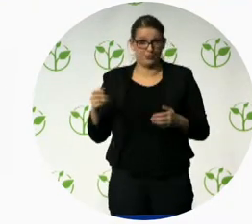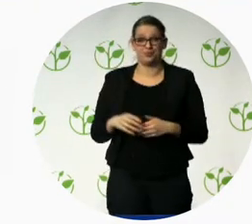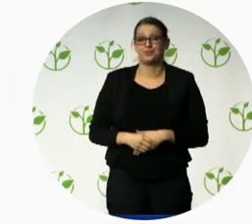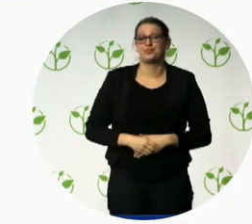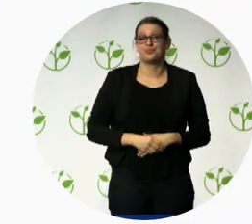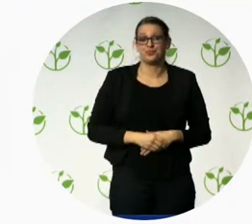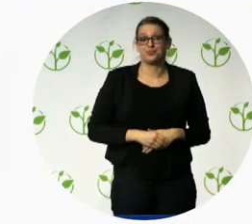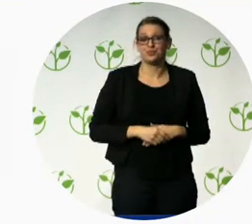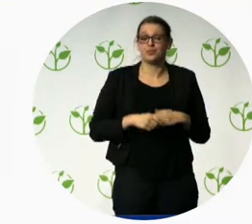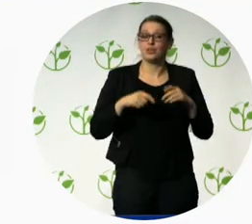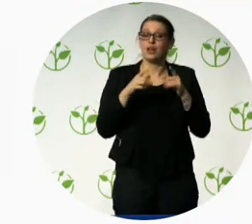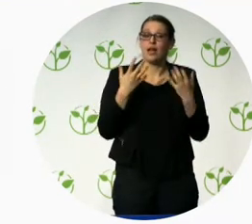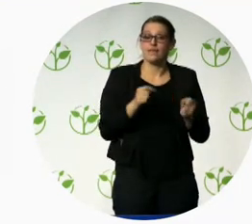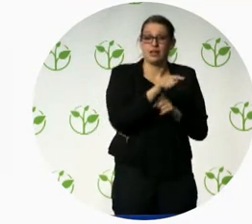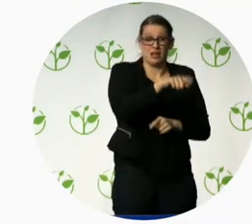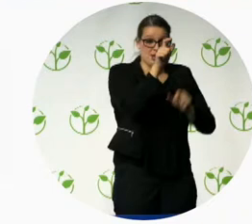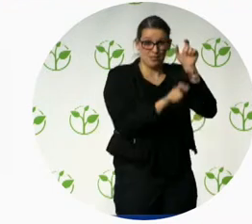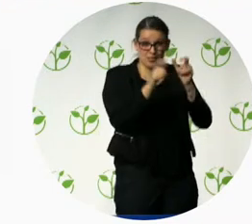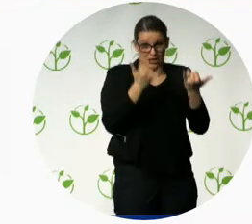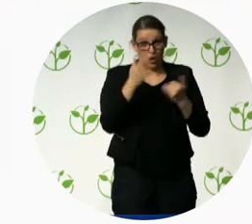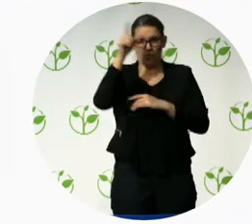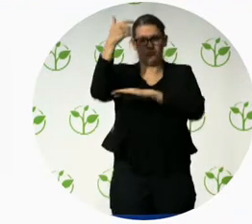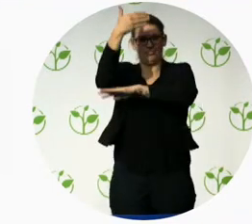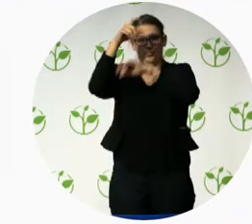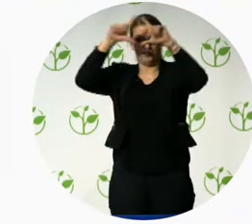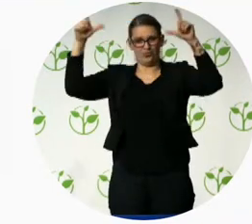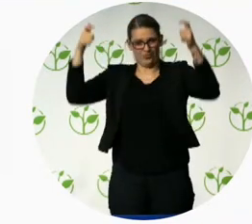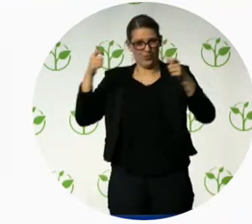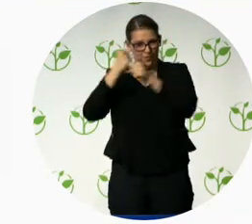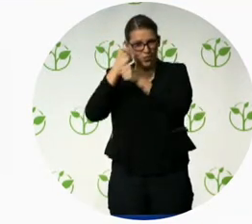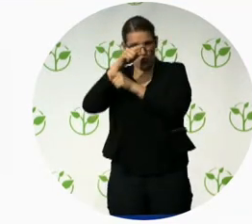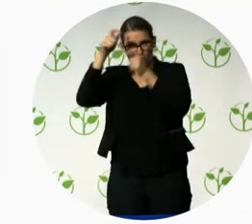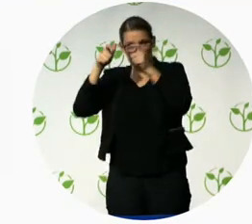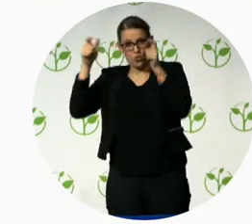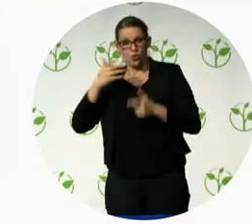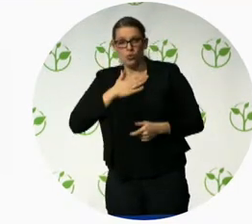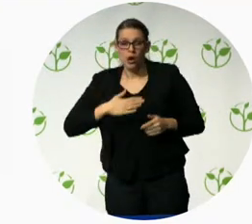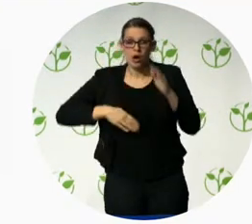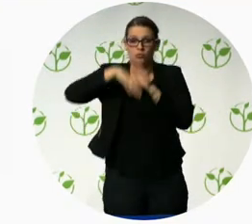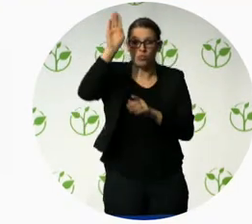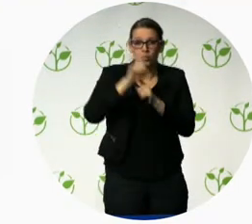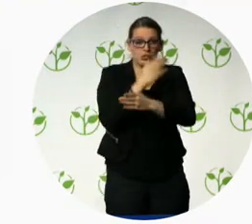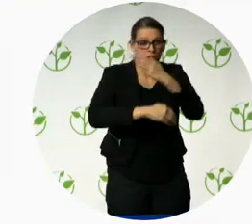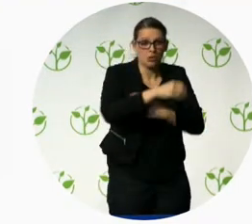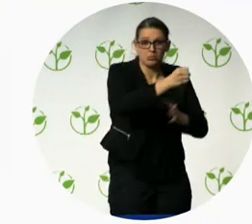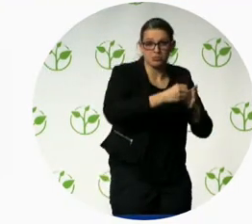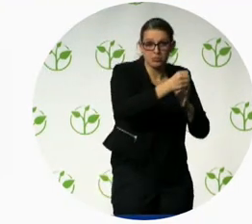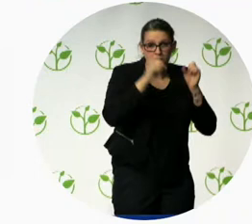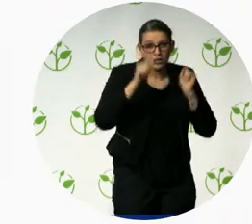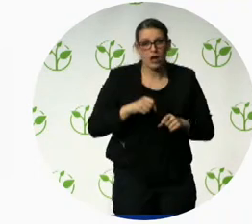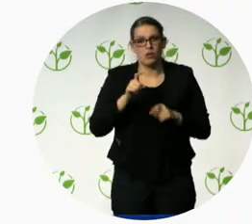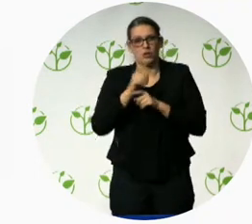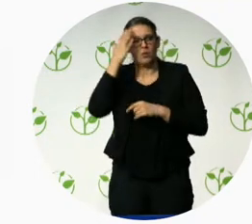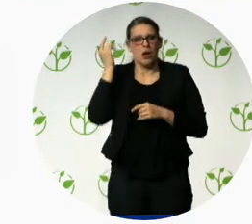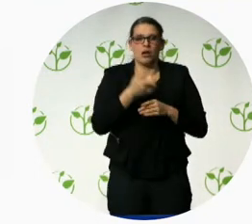perceived barrier of, oh, this is complicated or, oh, it's an extra cost or how am I going to make sure they can use the system in five years' time, that problem goes